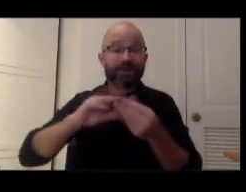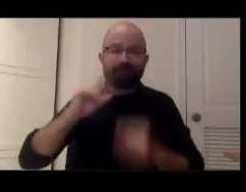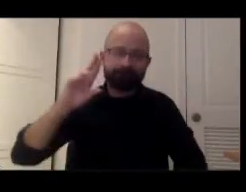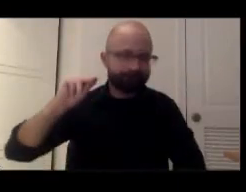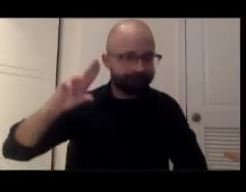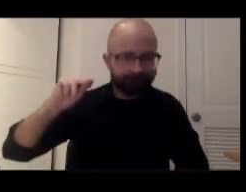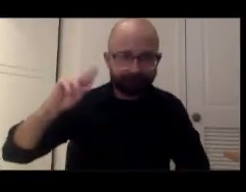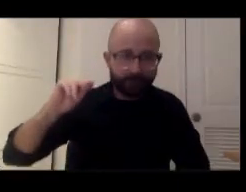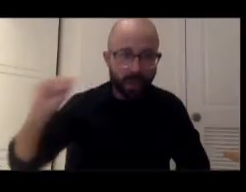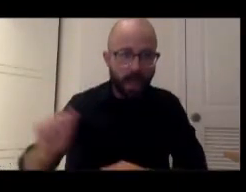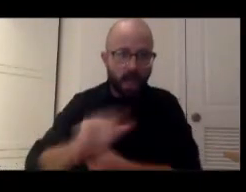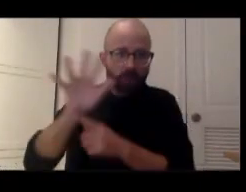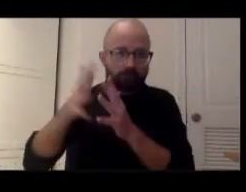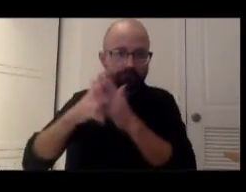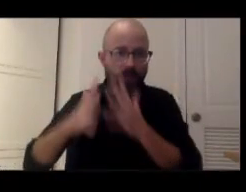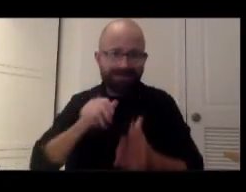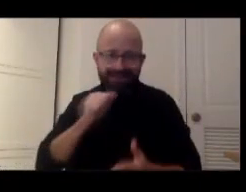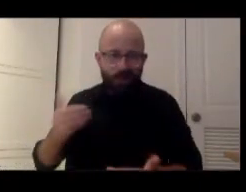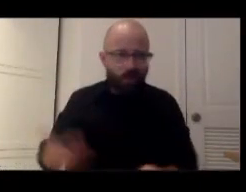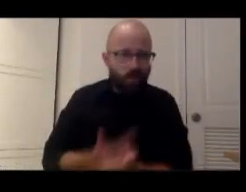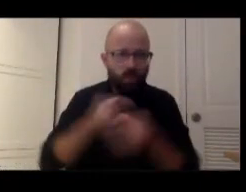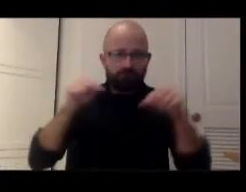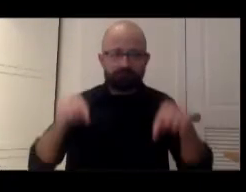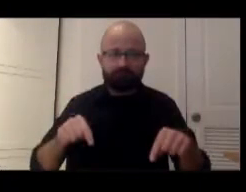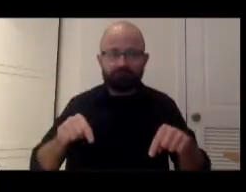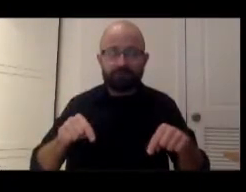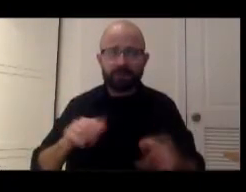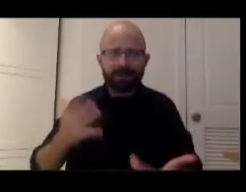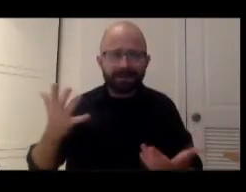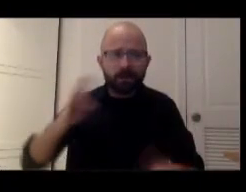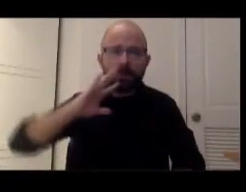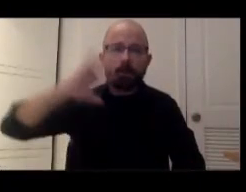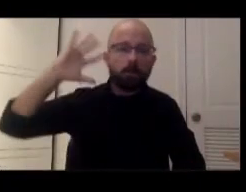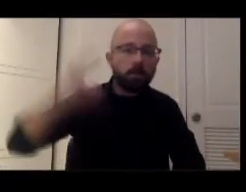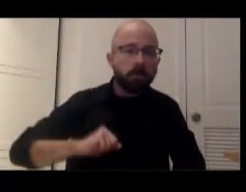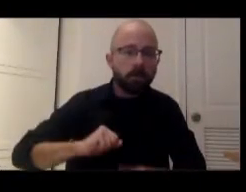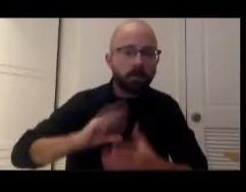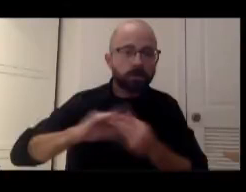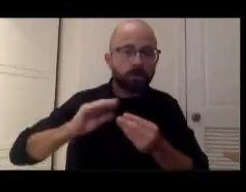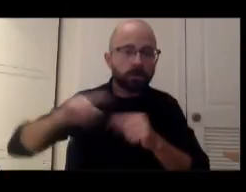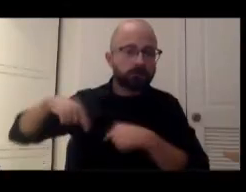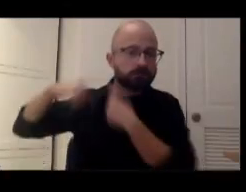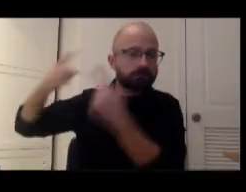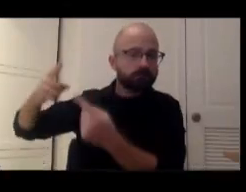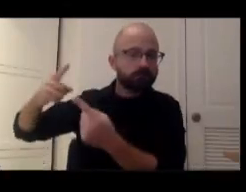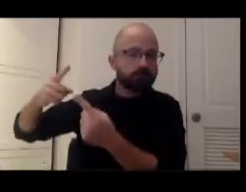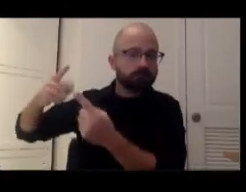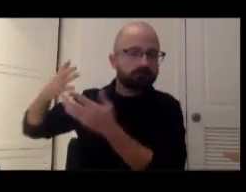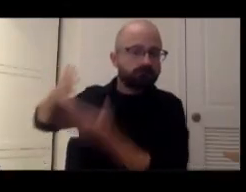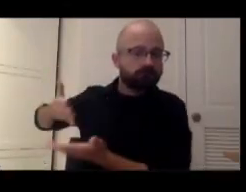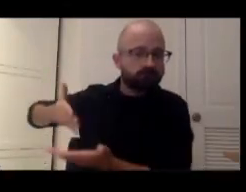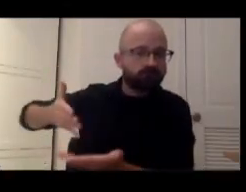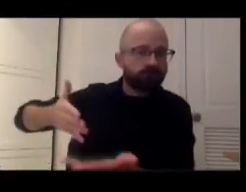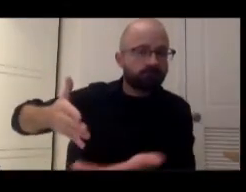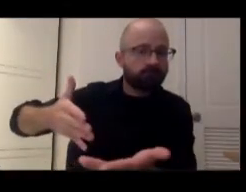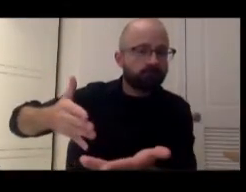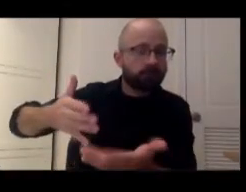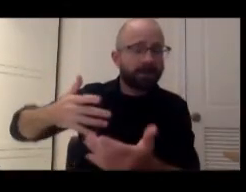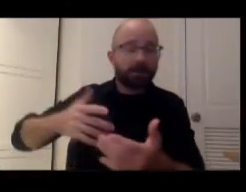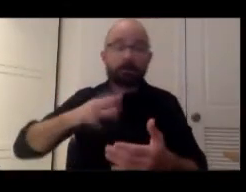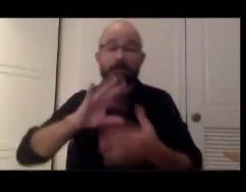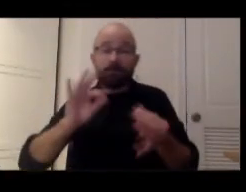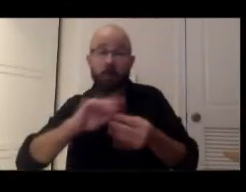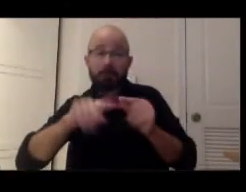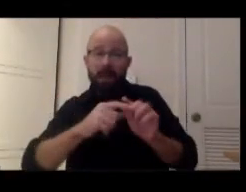new to the Americas. These are very old stories, and when we talk about this season, this season of hatred and